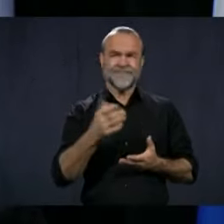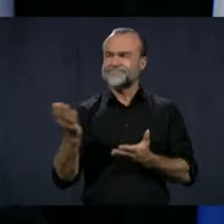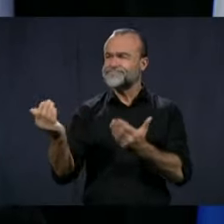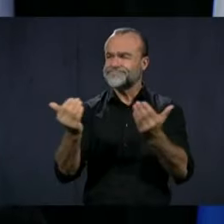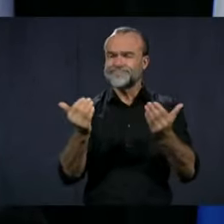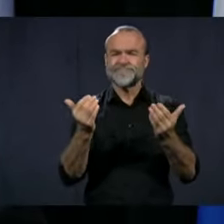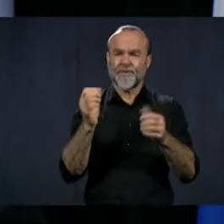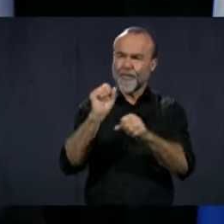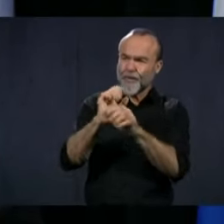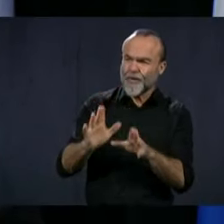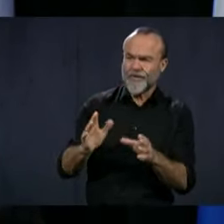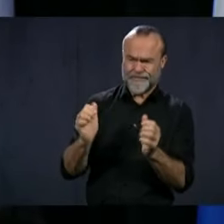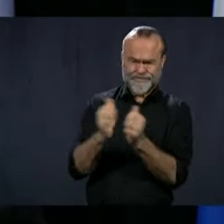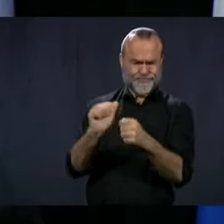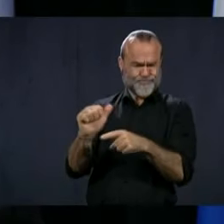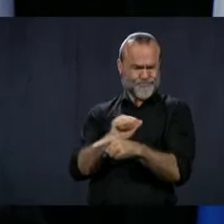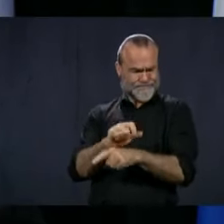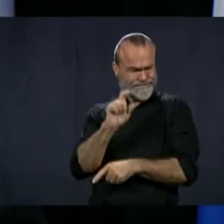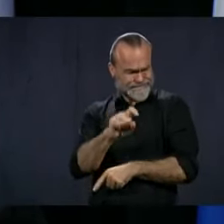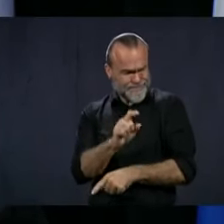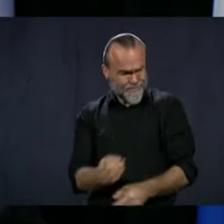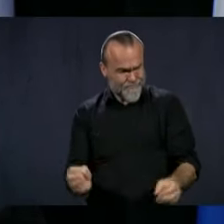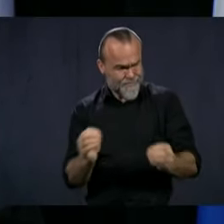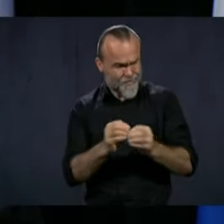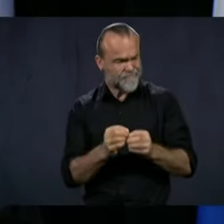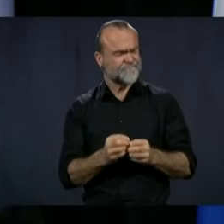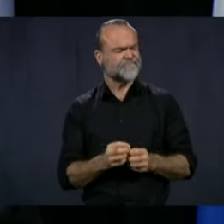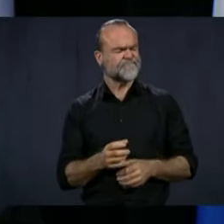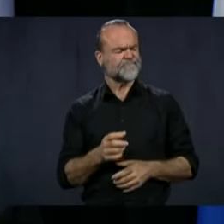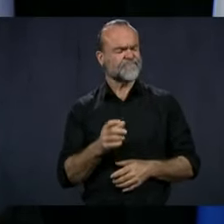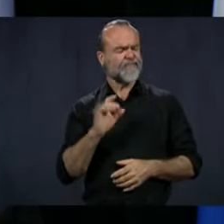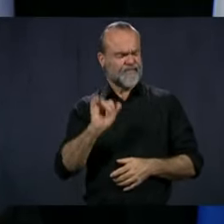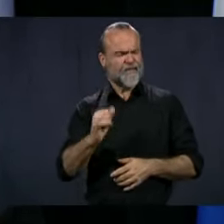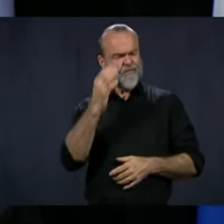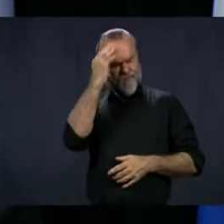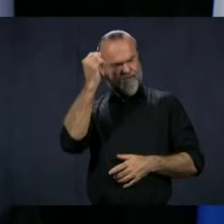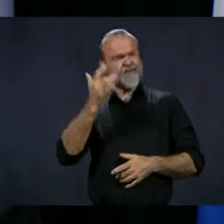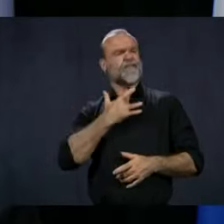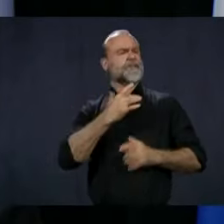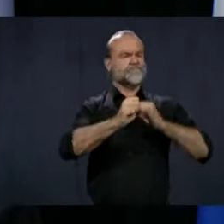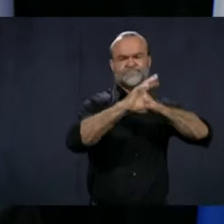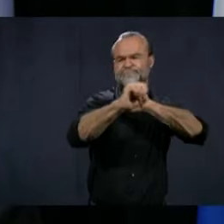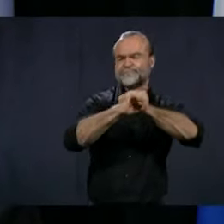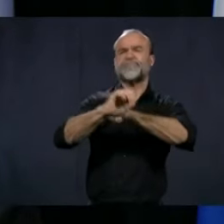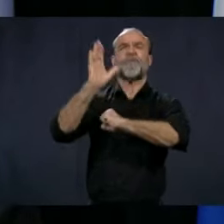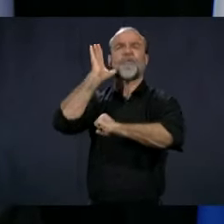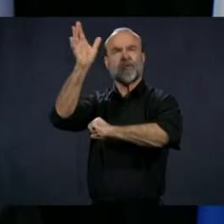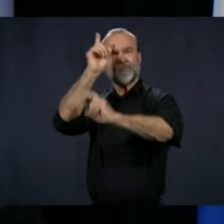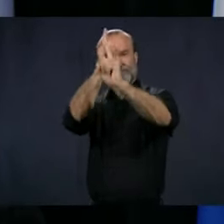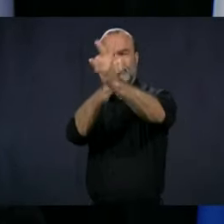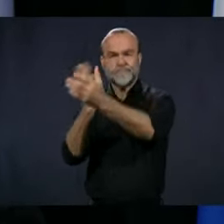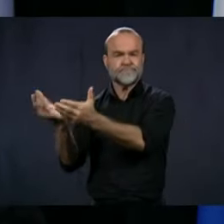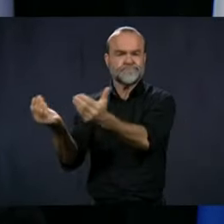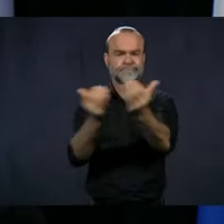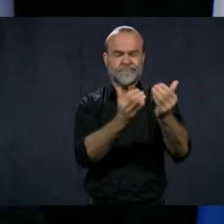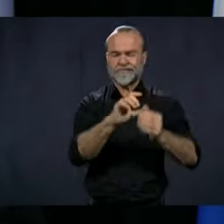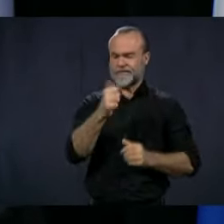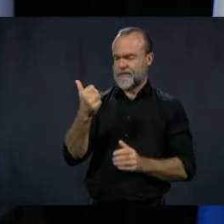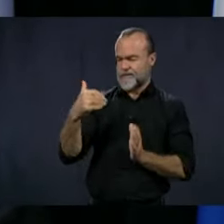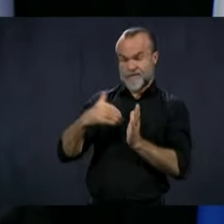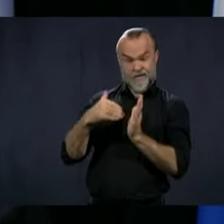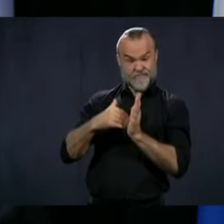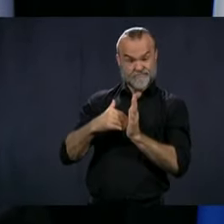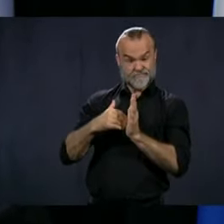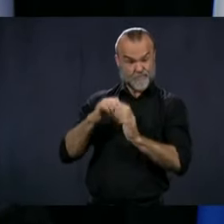That's why we'll launch a campaign to recruit 10,000 workers that will be